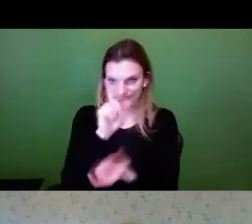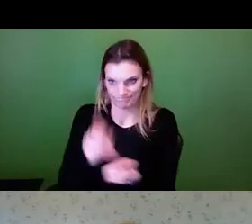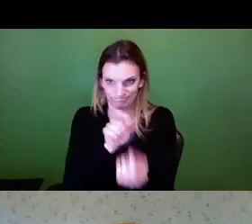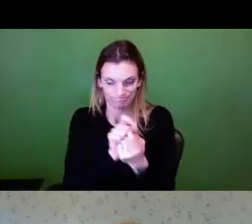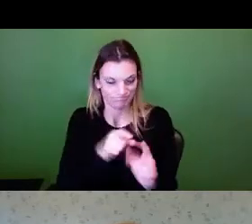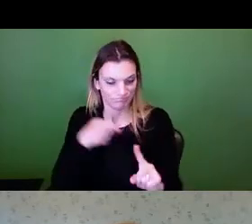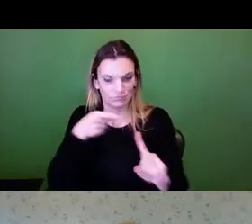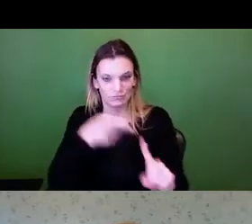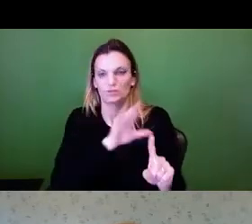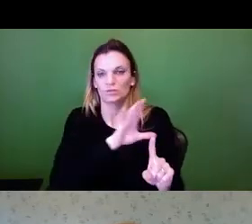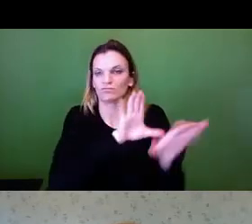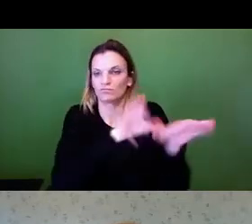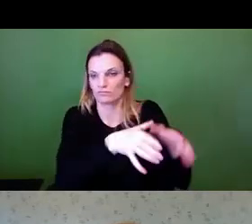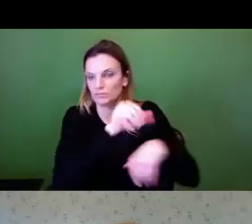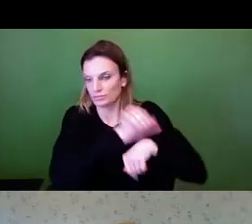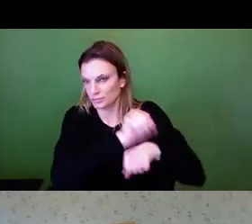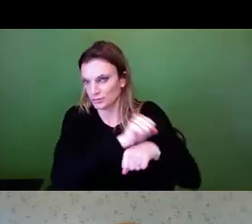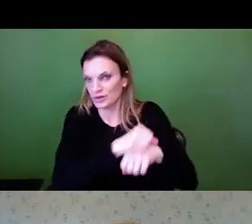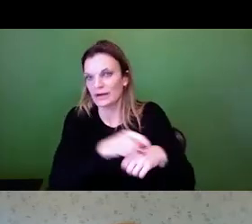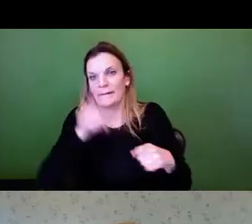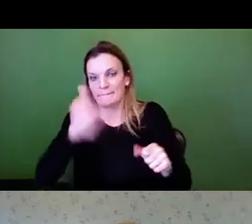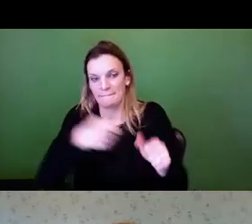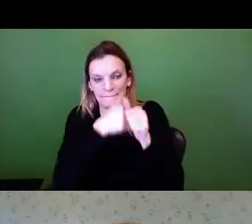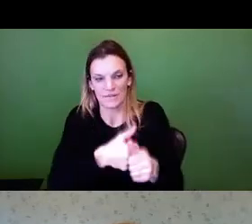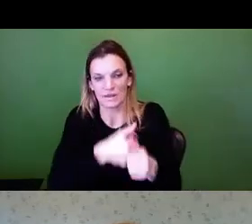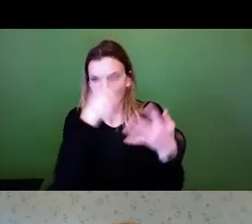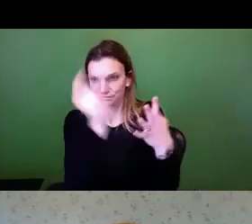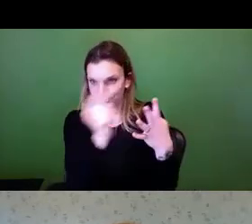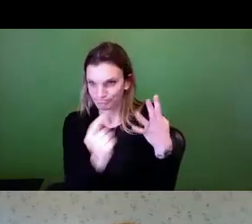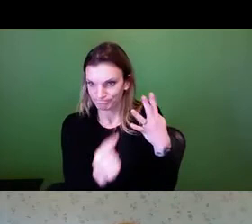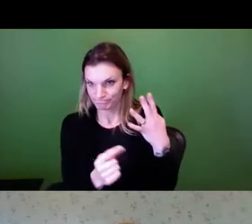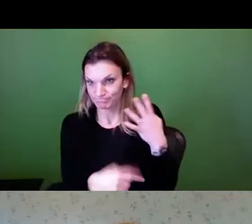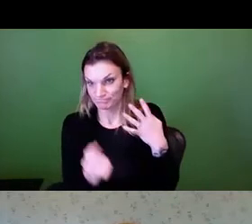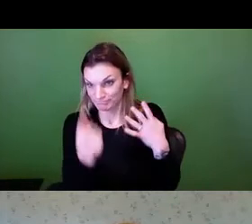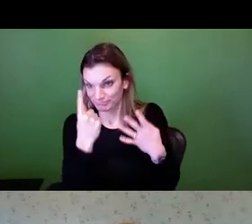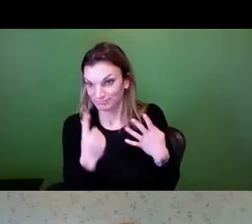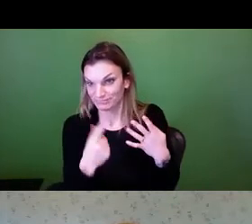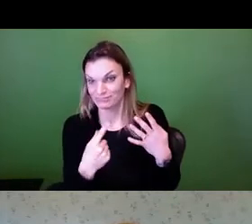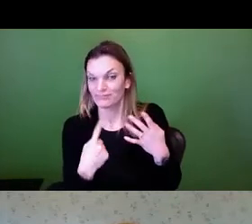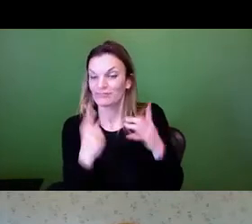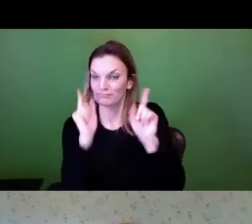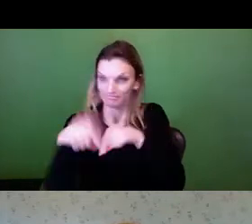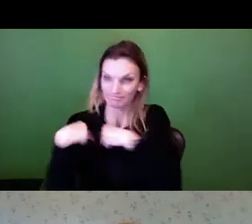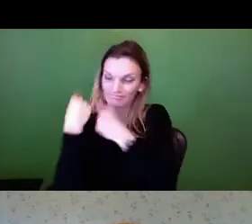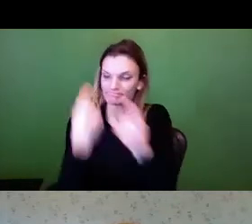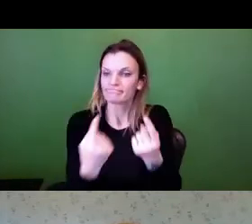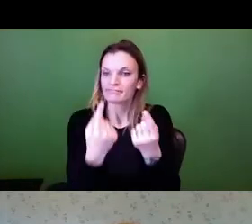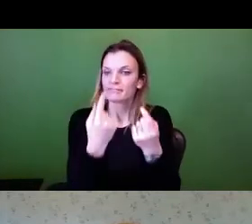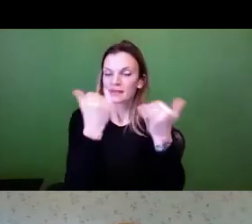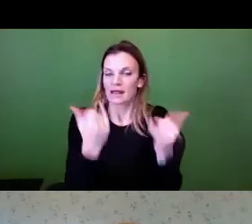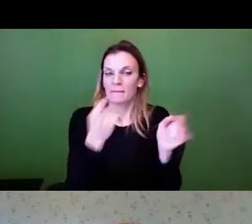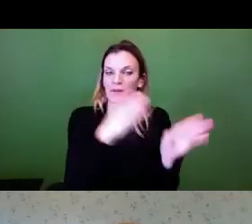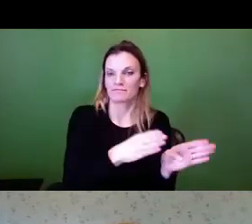Employers had to do this, A, B, C. Our standards over time are starting to move to more